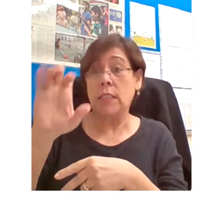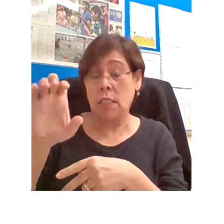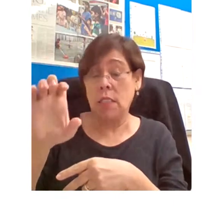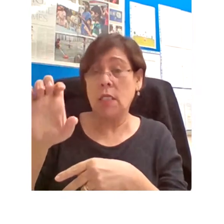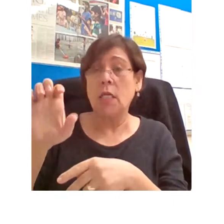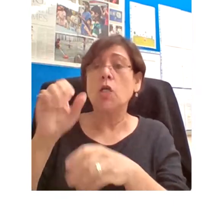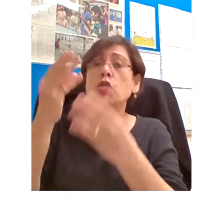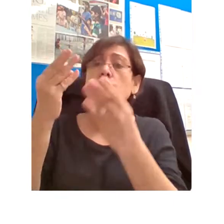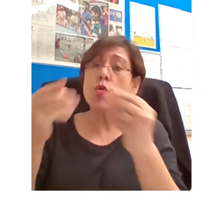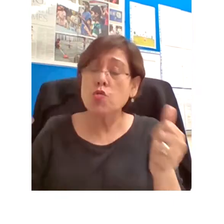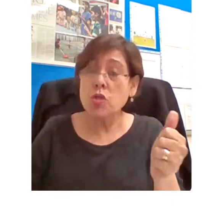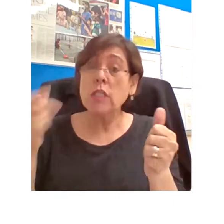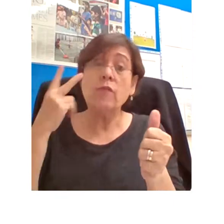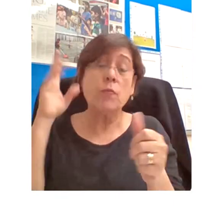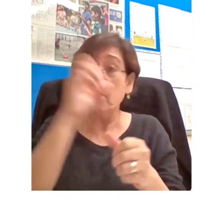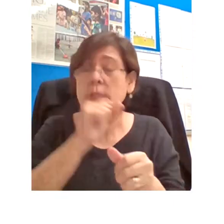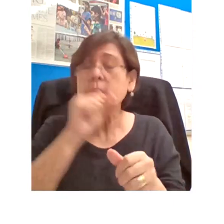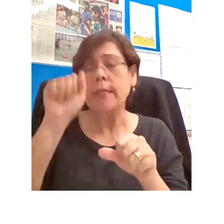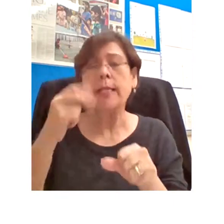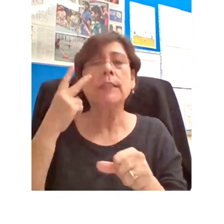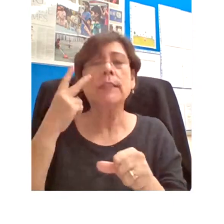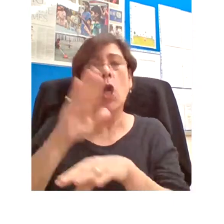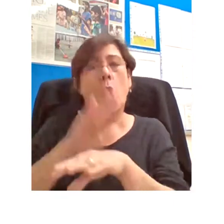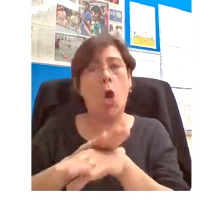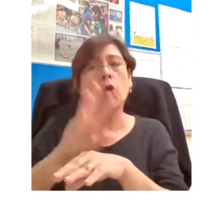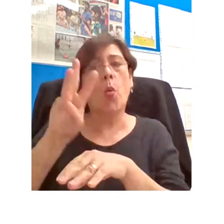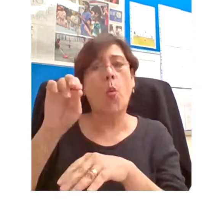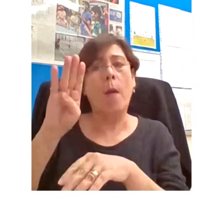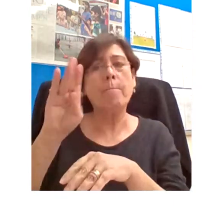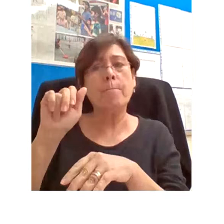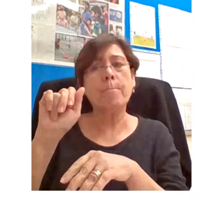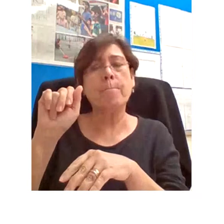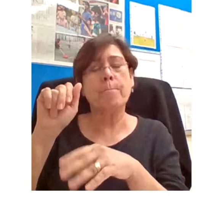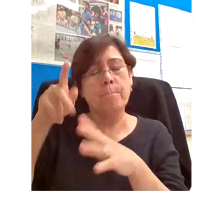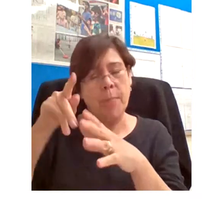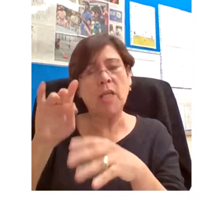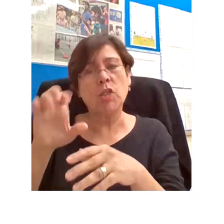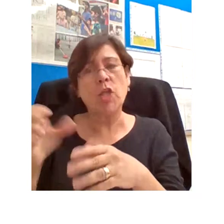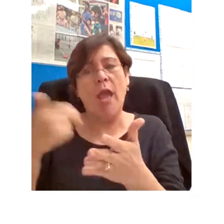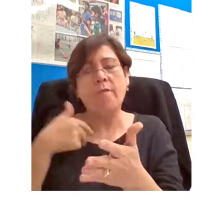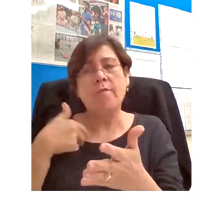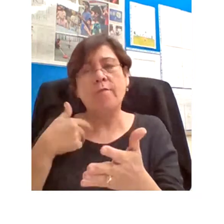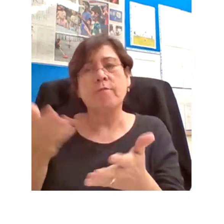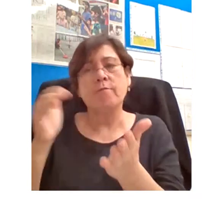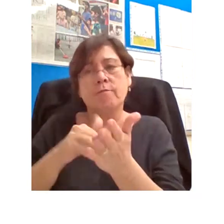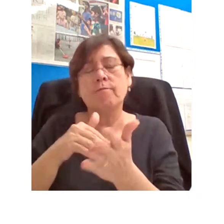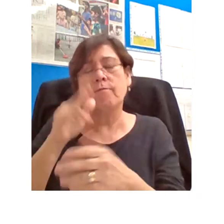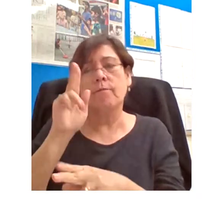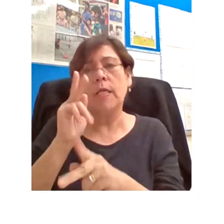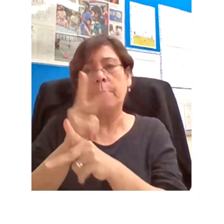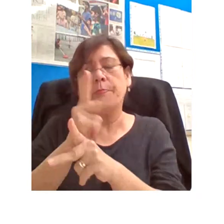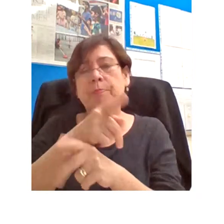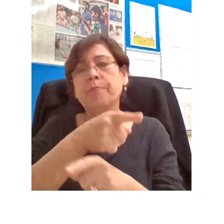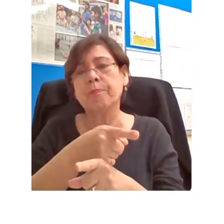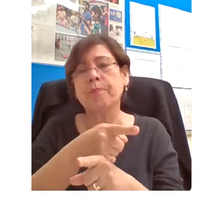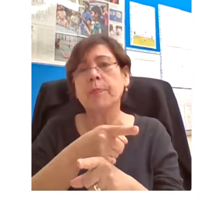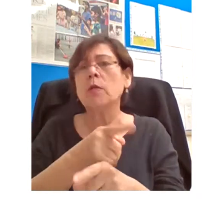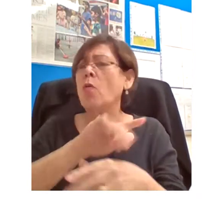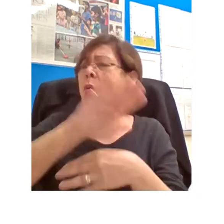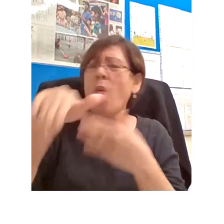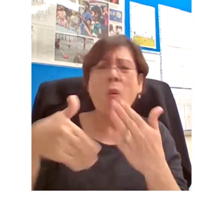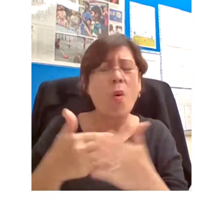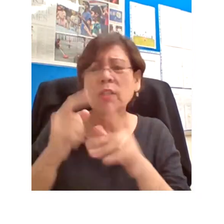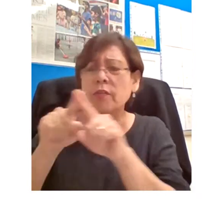recordings on our web page. Each of these great lectures has taken us on deep dives into subjects which are reshaping so many